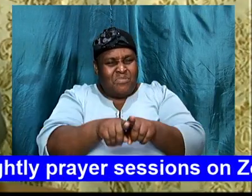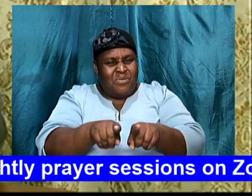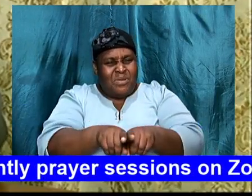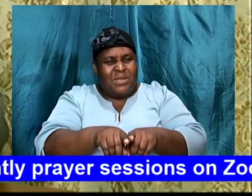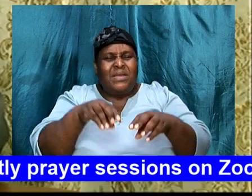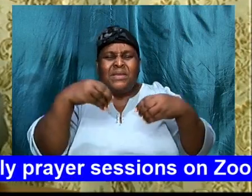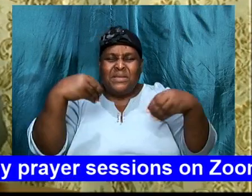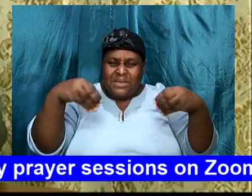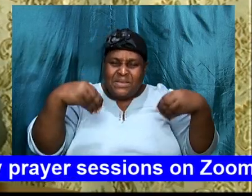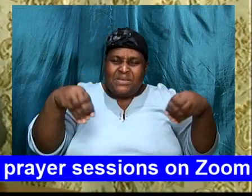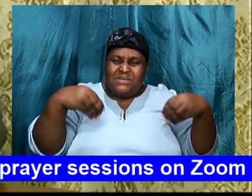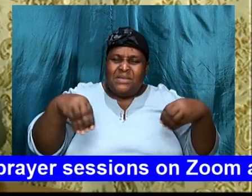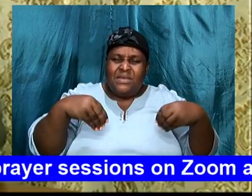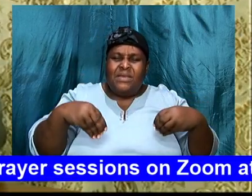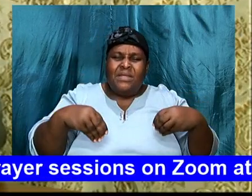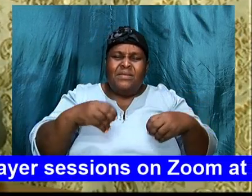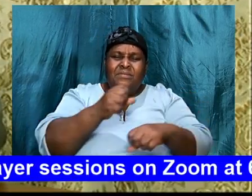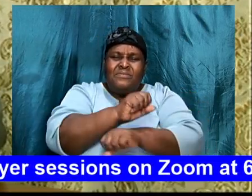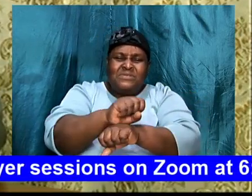take God by surprise.